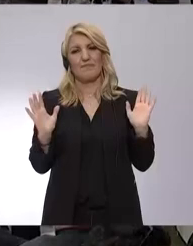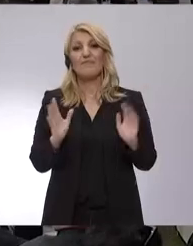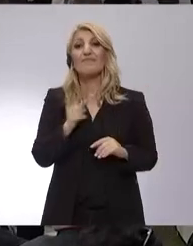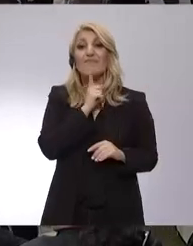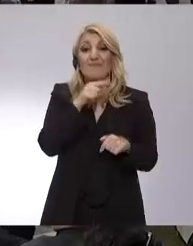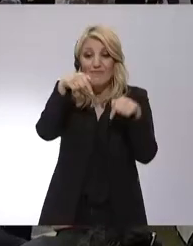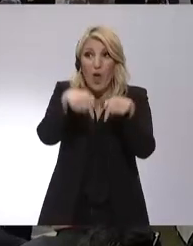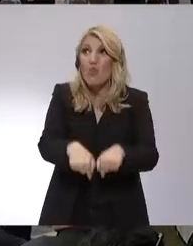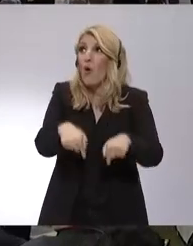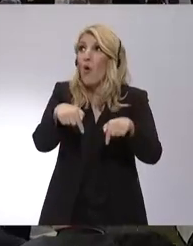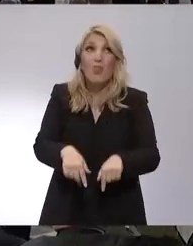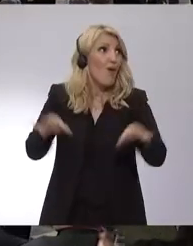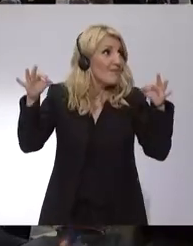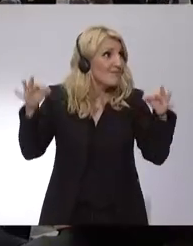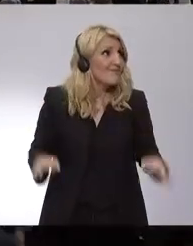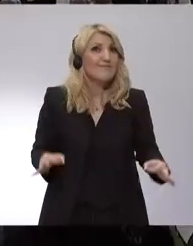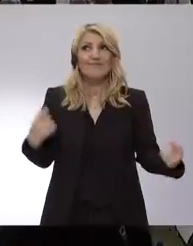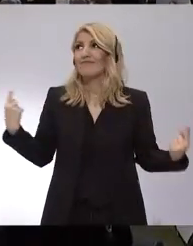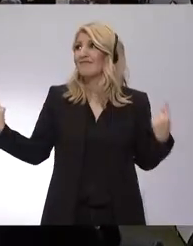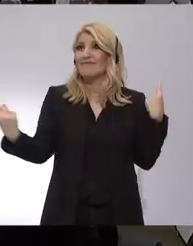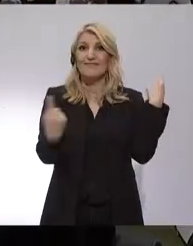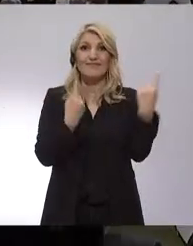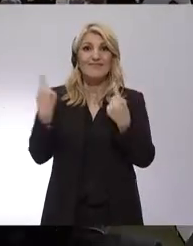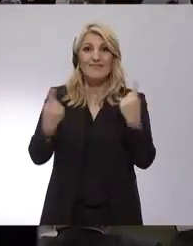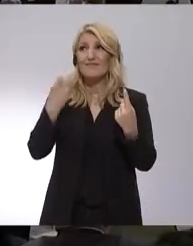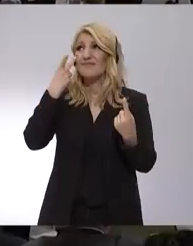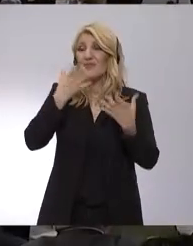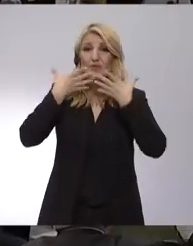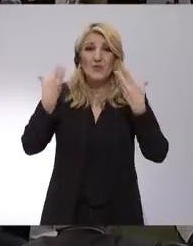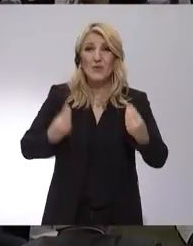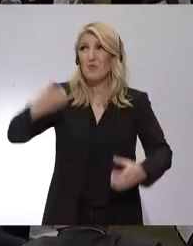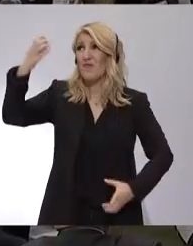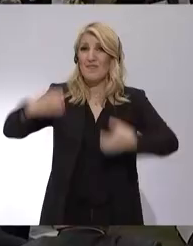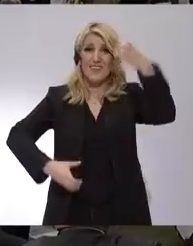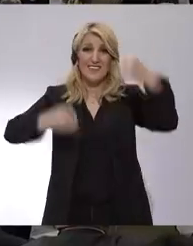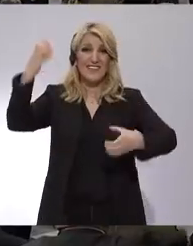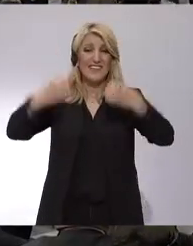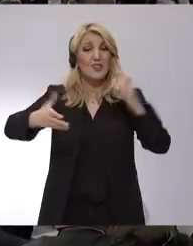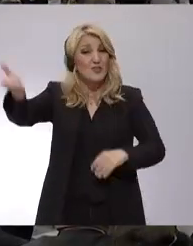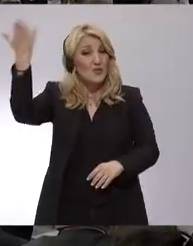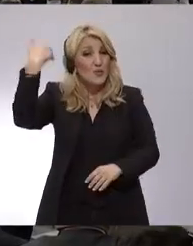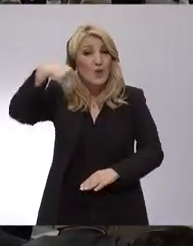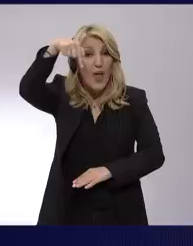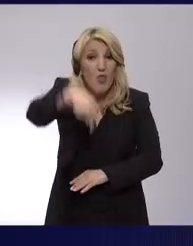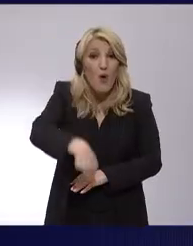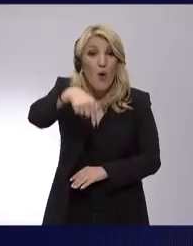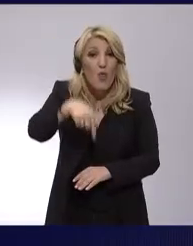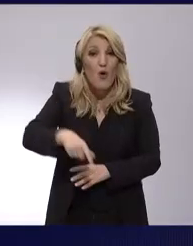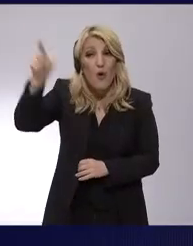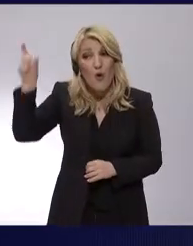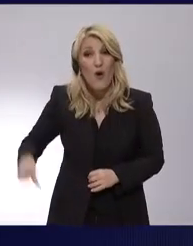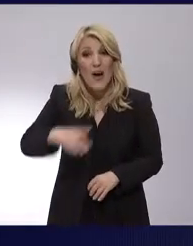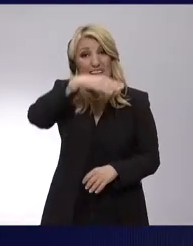that in 1979, Kharmenalis signed Greece's entry into